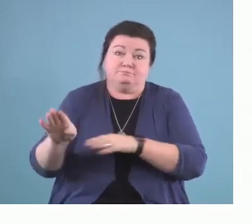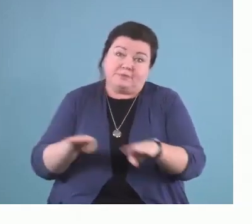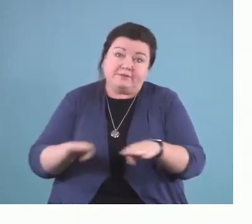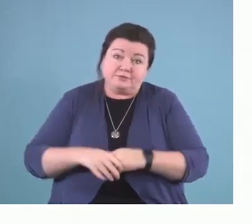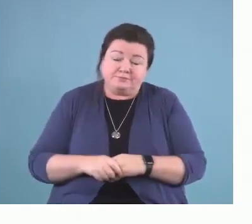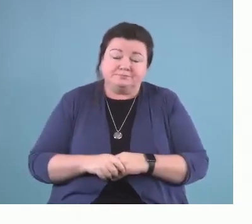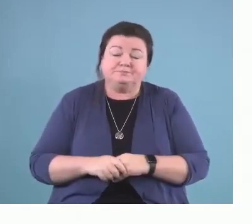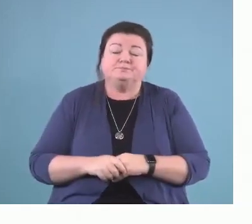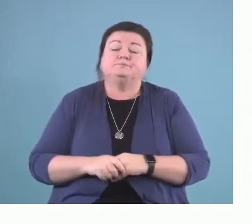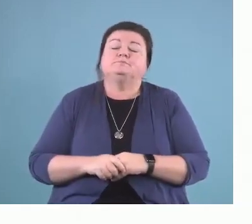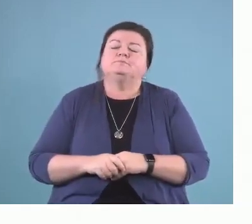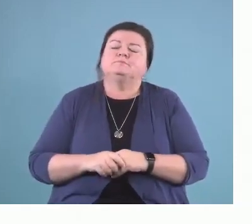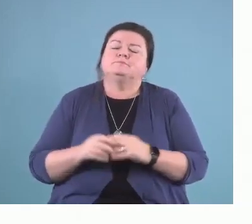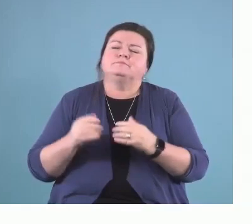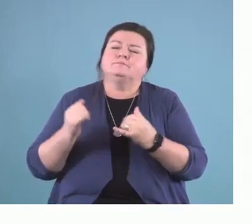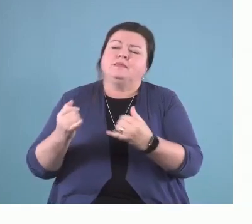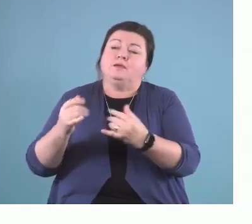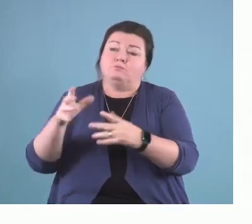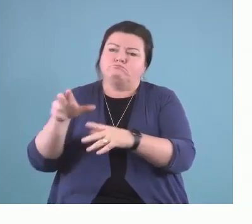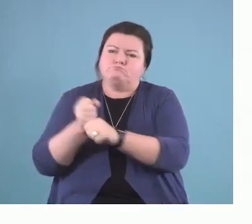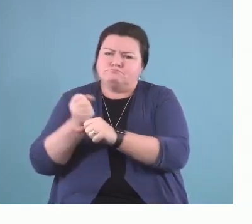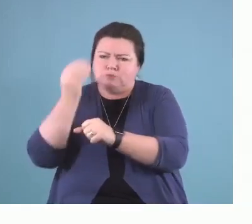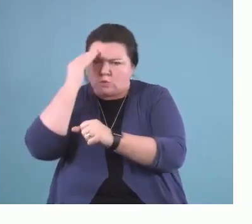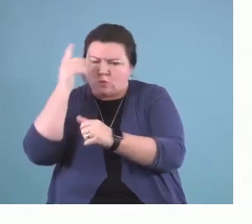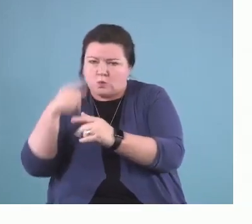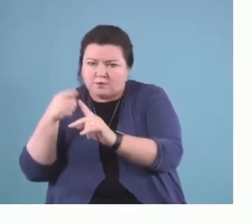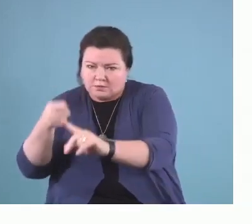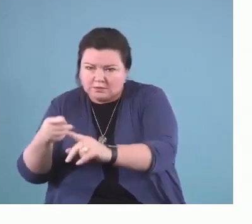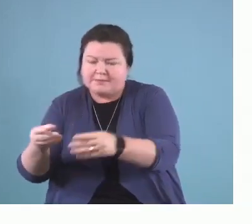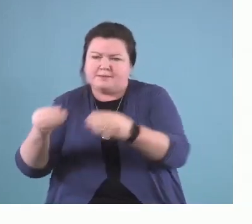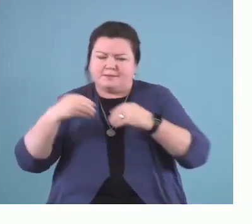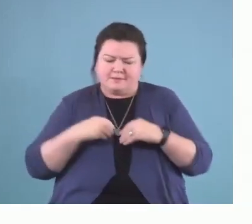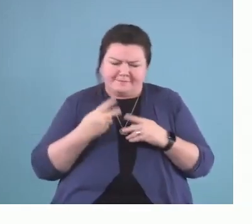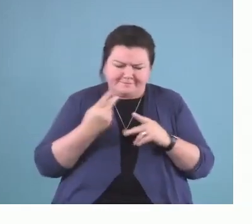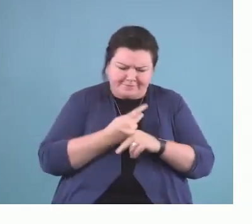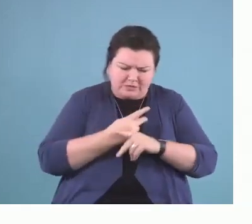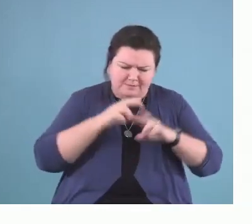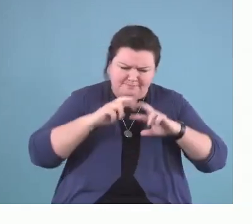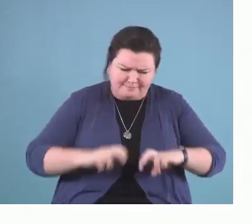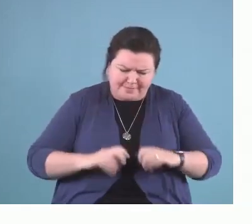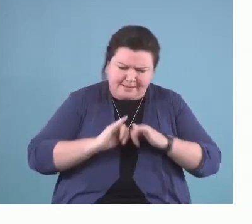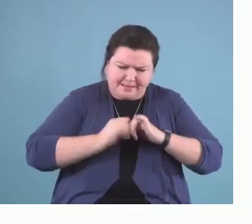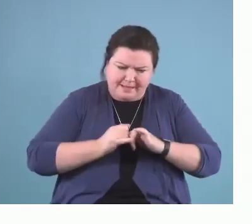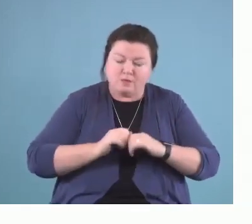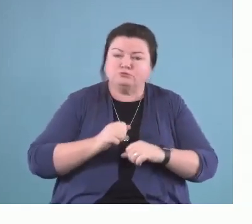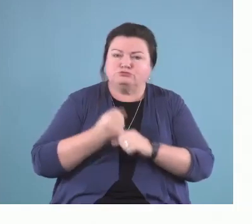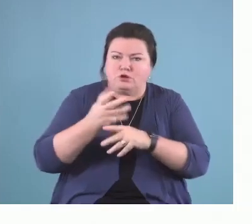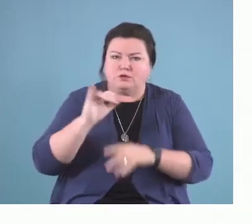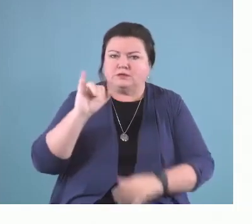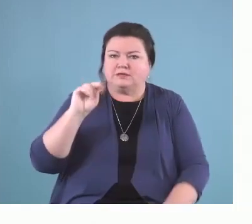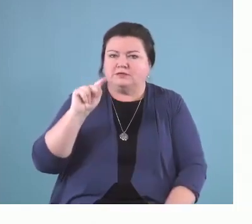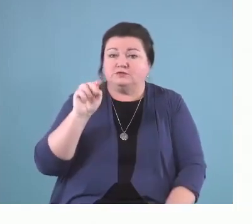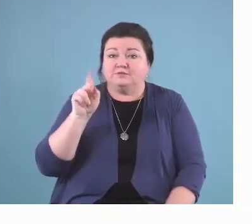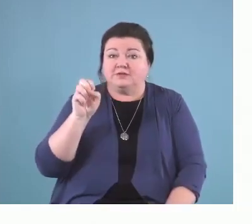then you can figure out how you might go about developing an intervention to target that level. And I'm going to talk to you more about that.